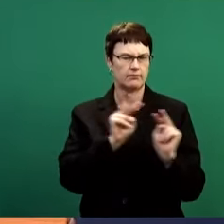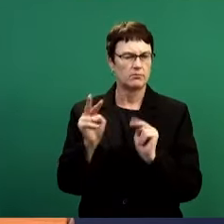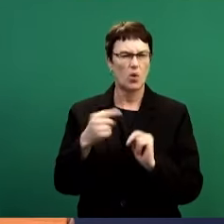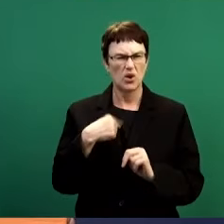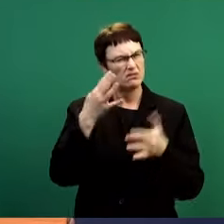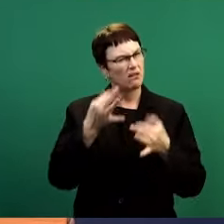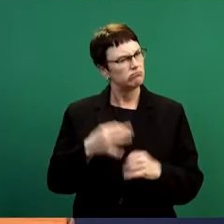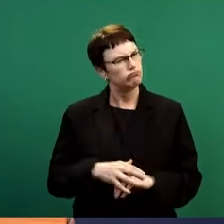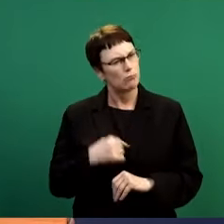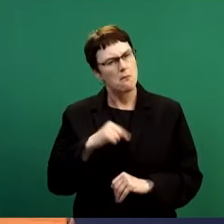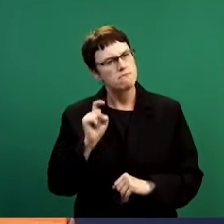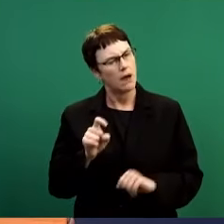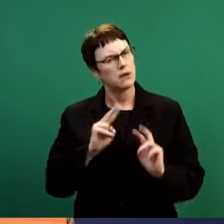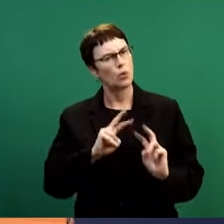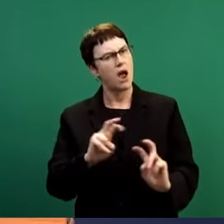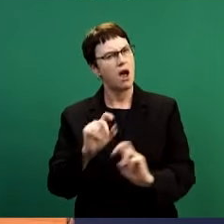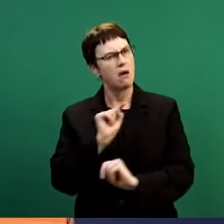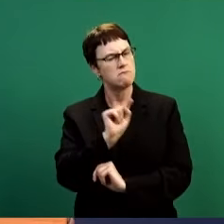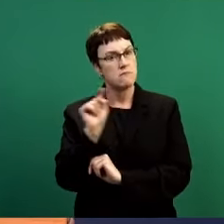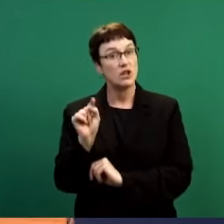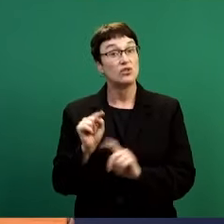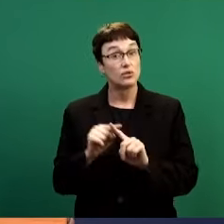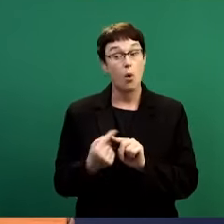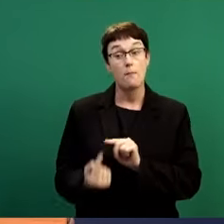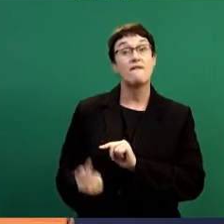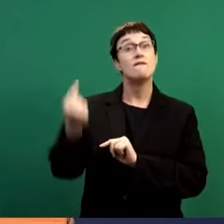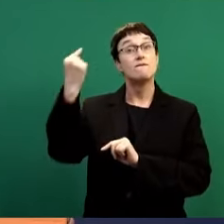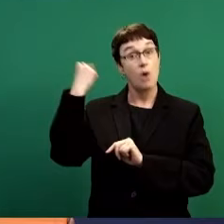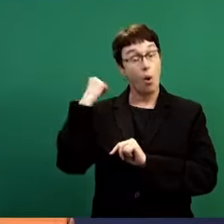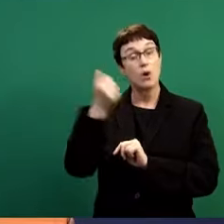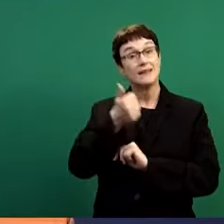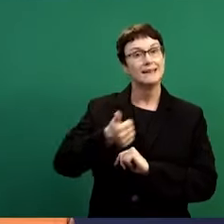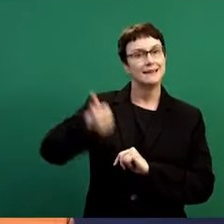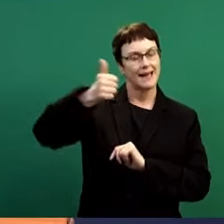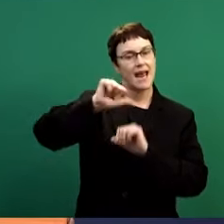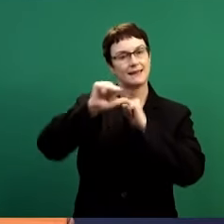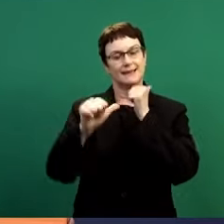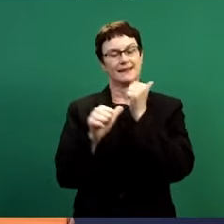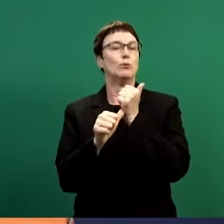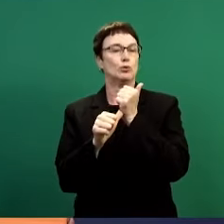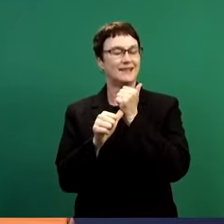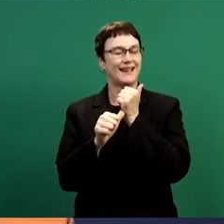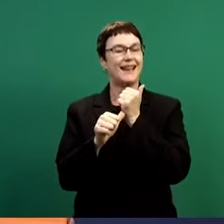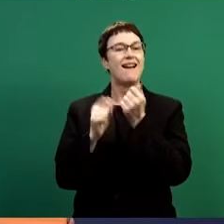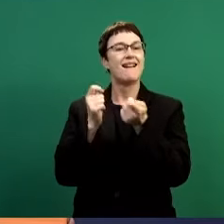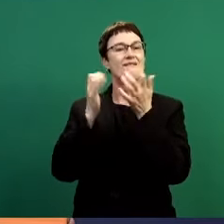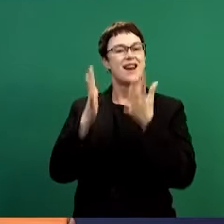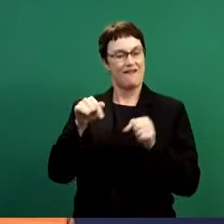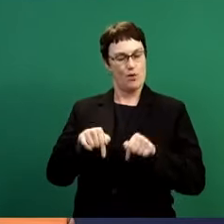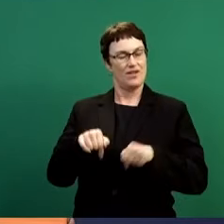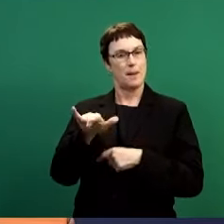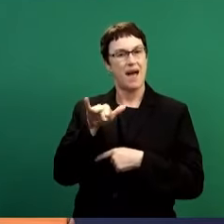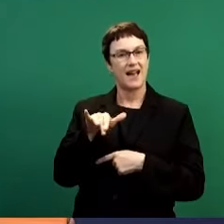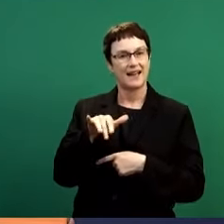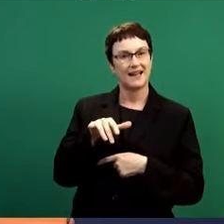And we asked the former senior deputy governor of the Reserve Bank, Mr. James Cross, to lead a process